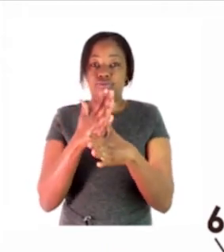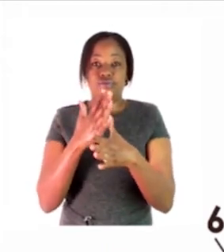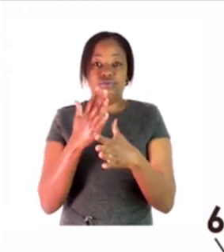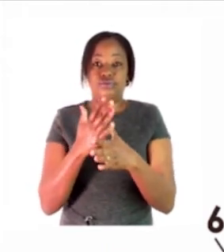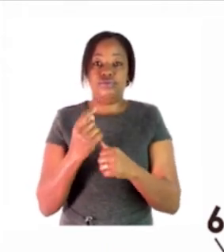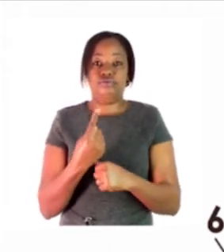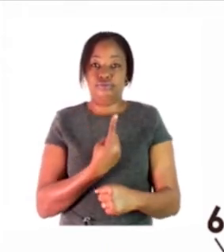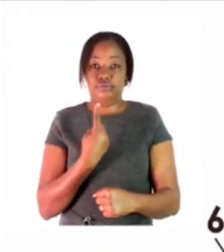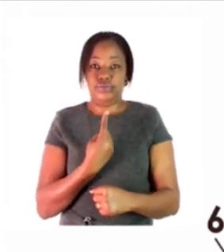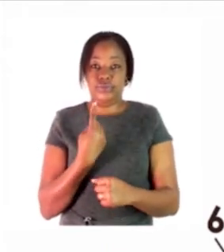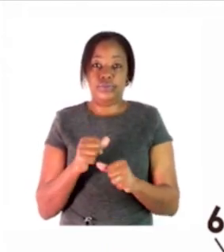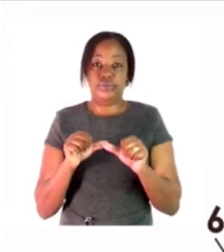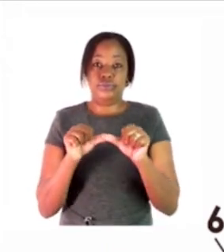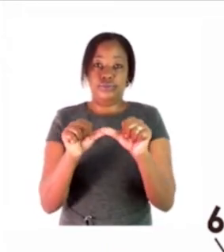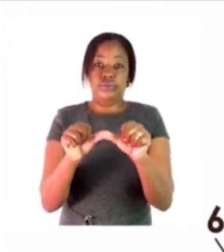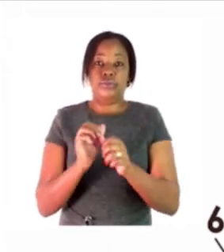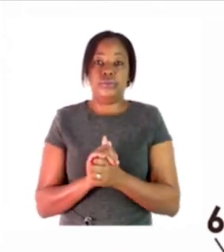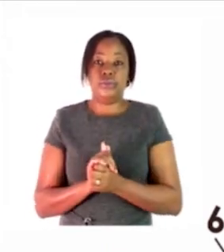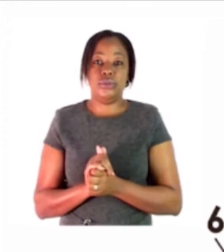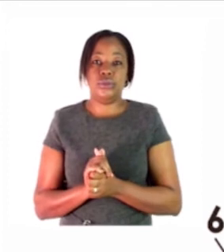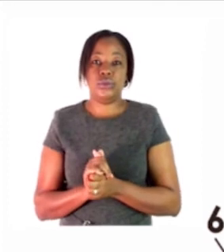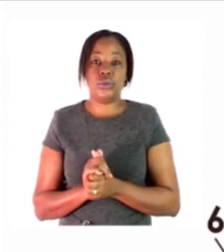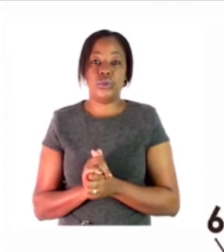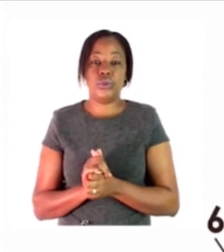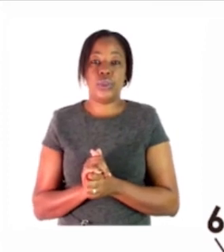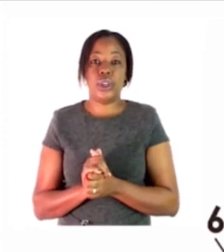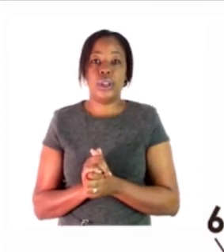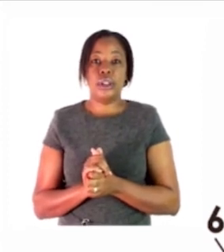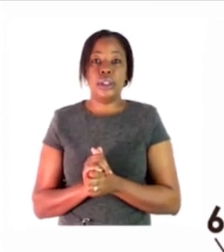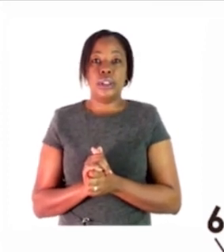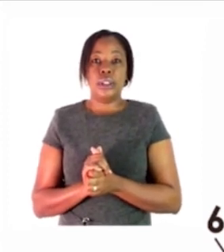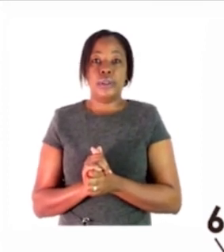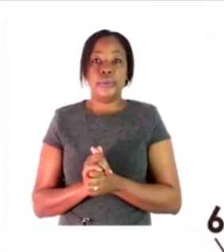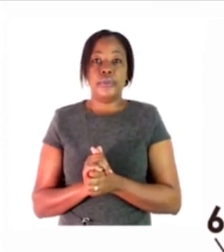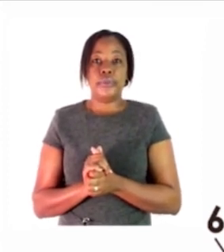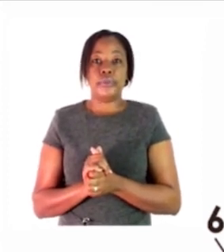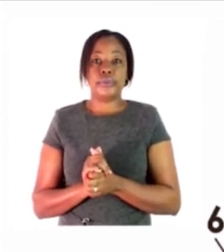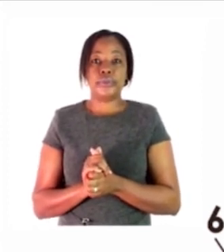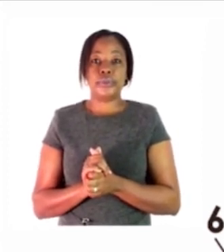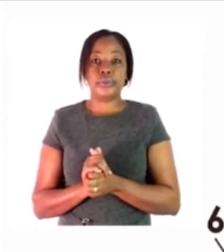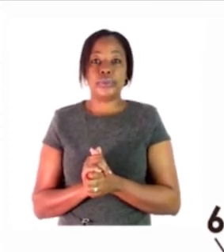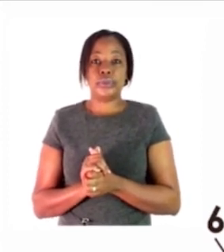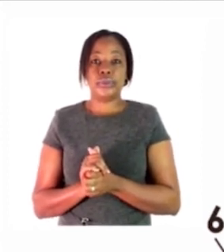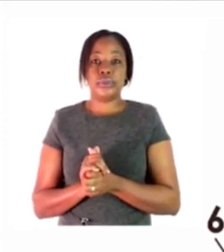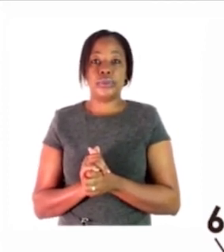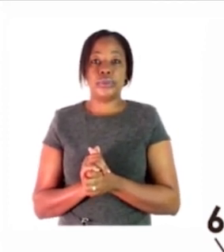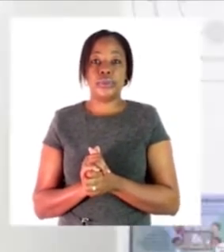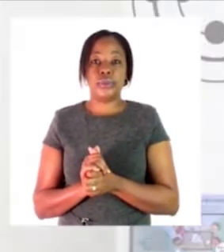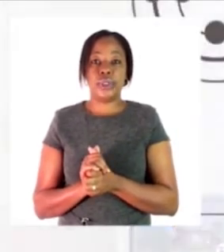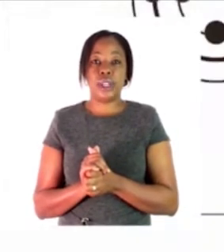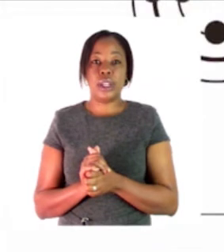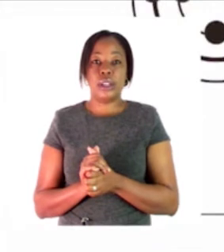seven but great tools if you happen to finish quickly on your page you can as well join us on page